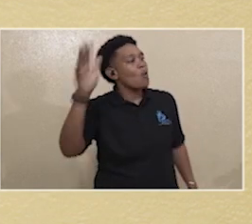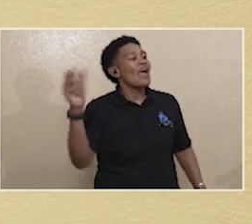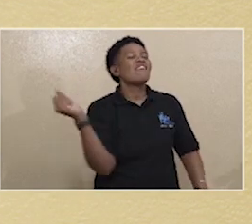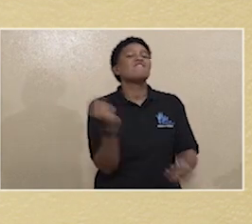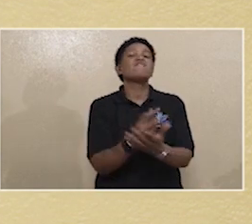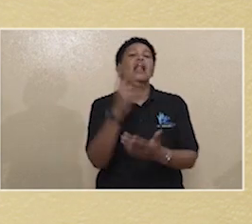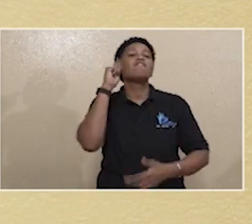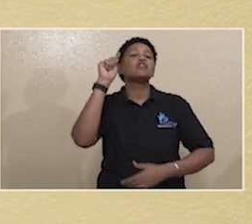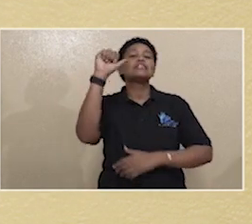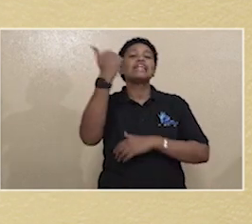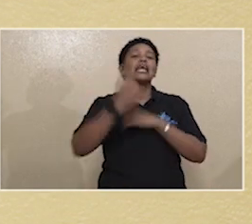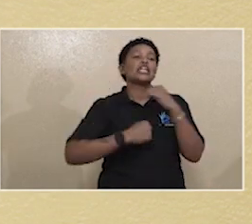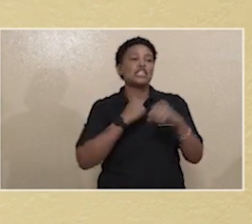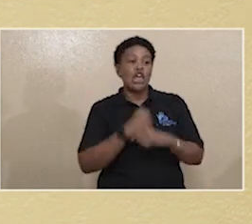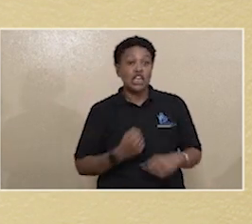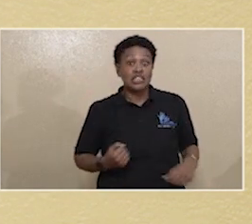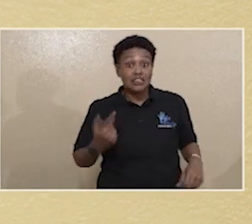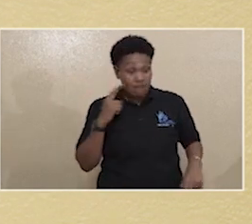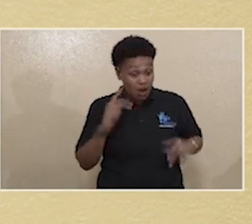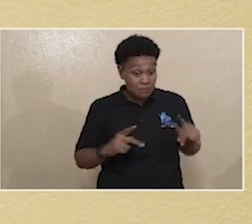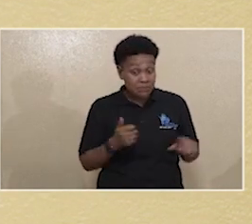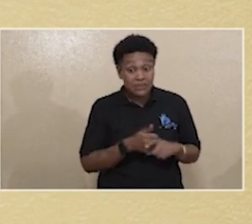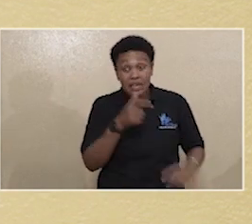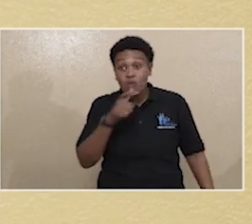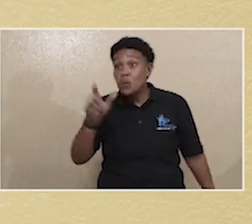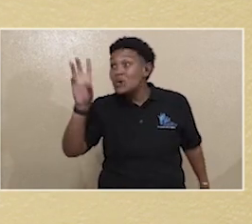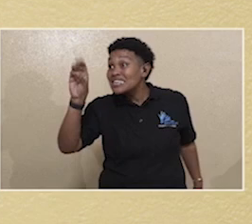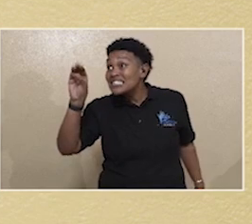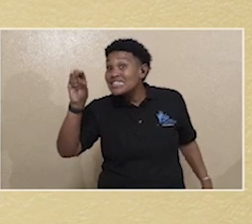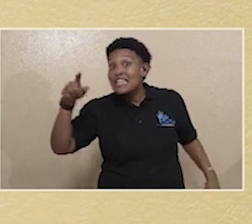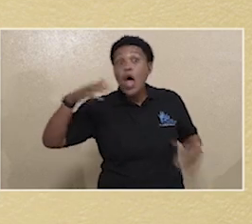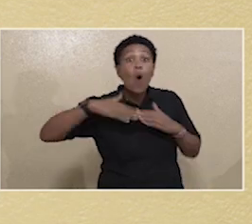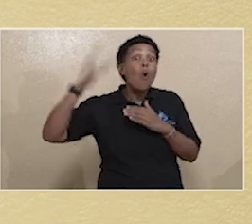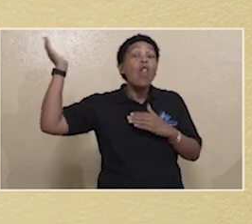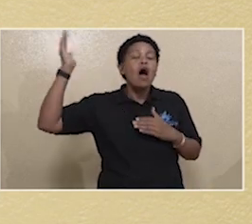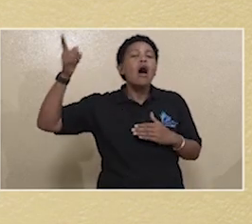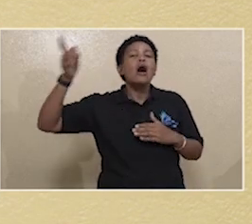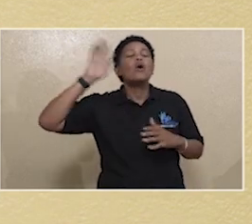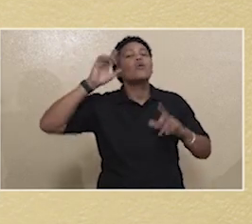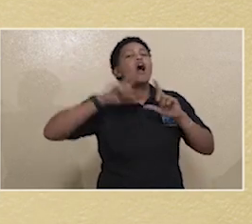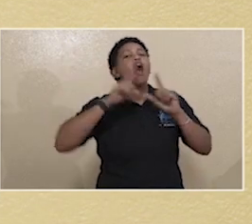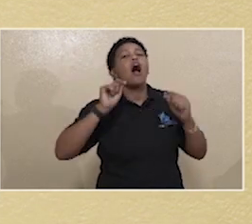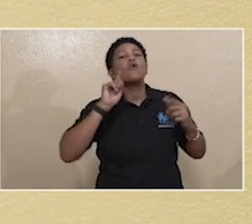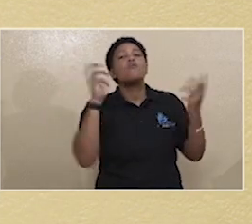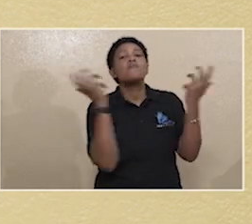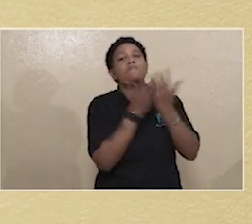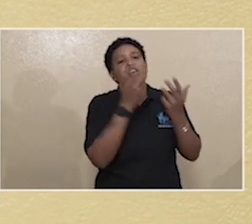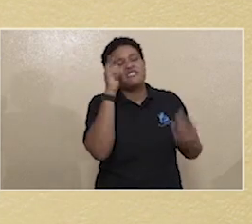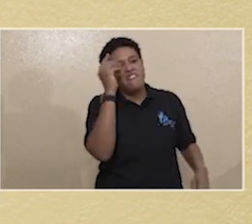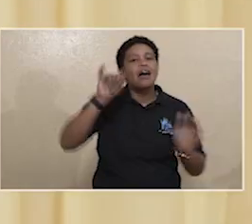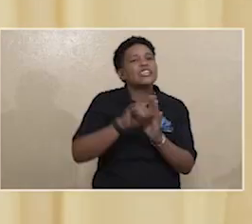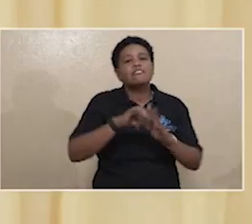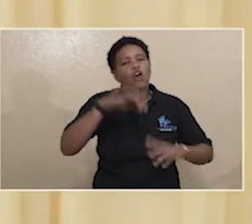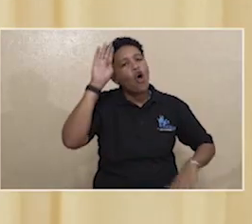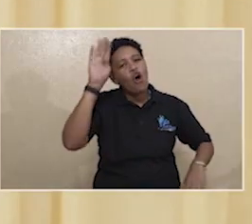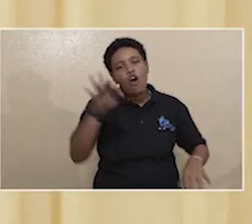be valid for 10 years and persons who are 60 years and older the card will be valid for 15 years.